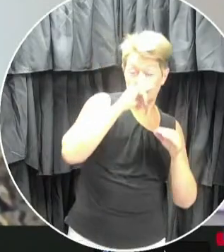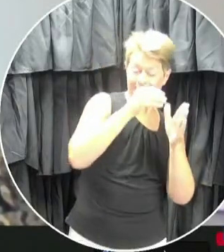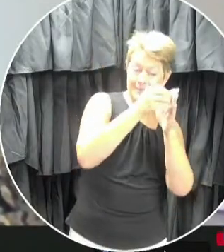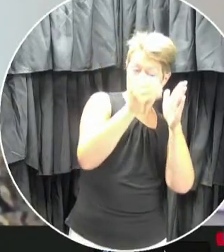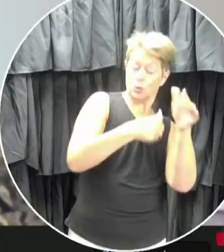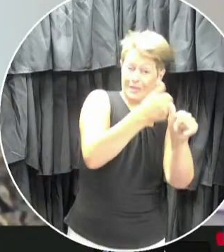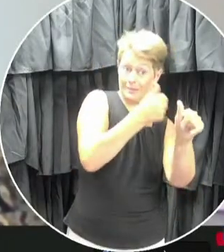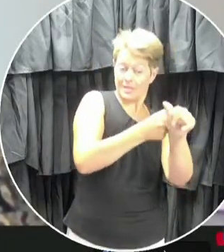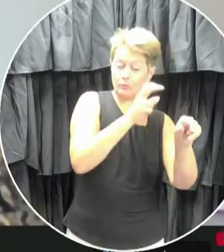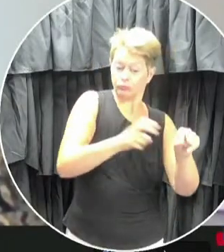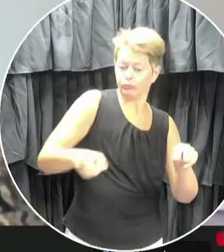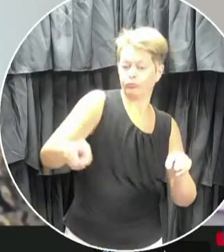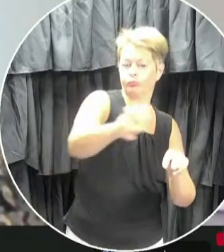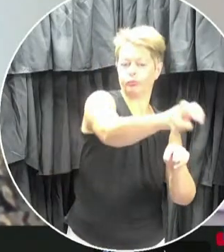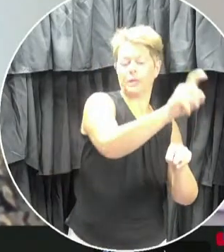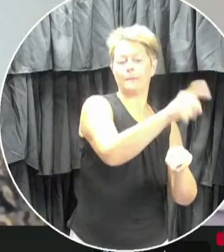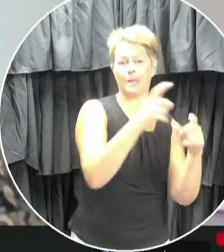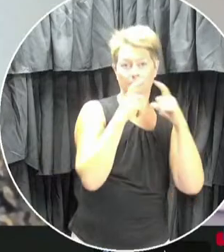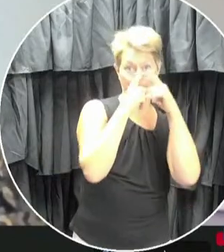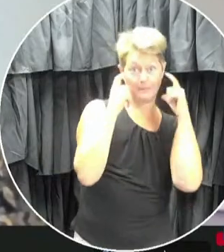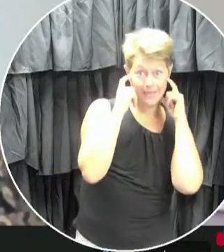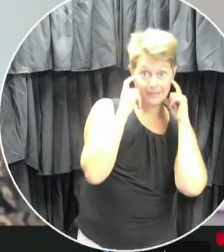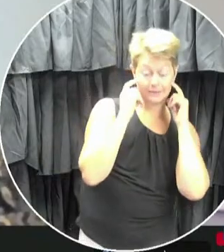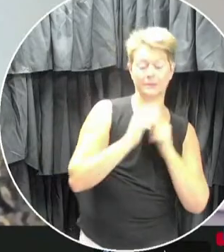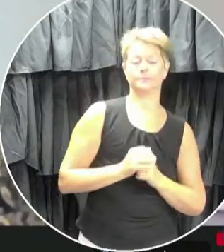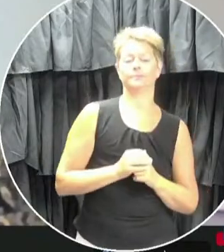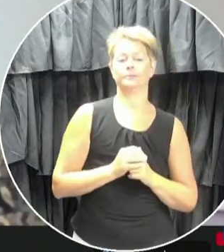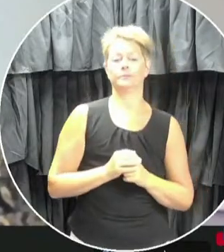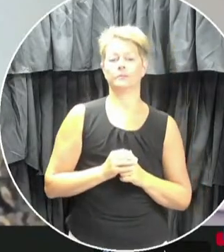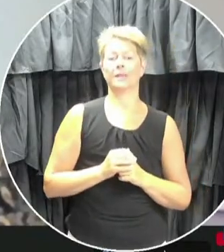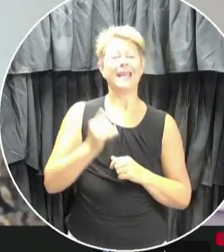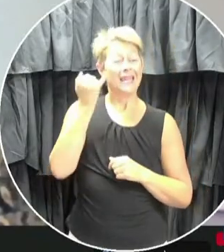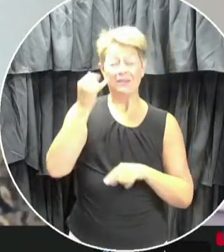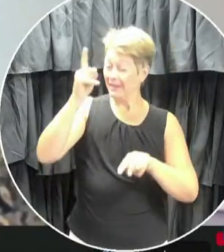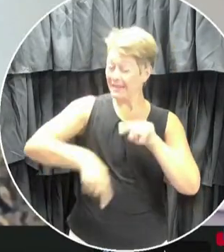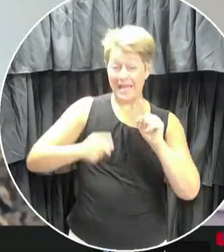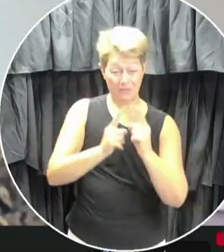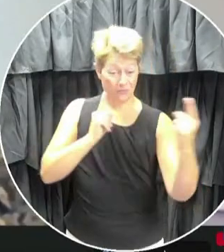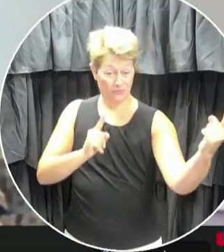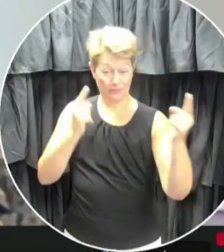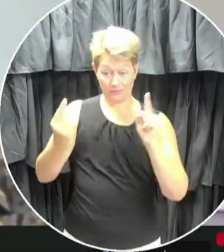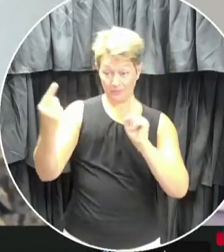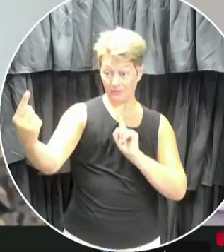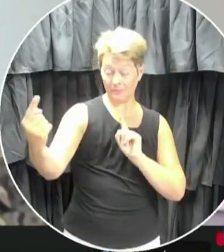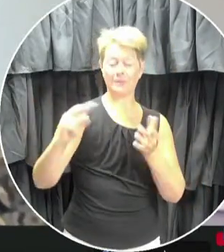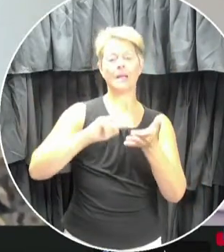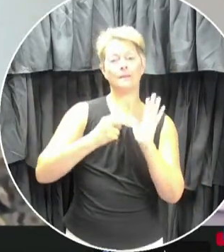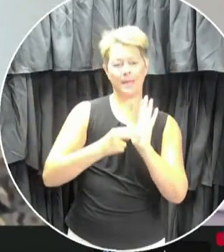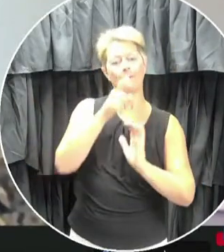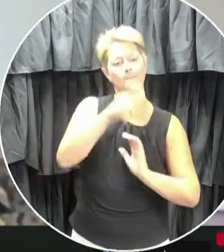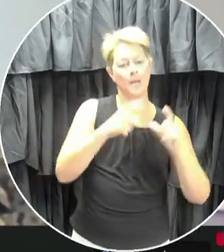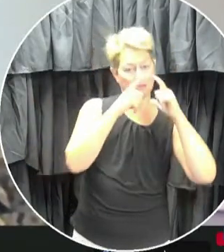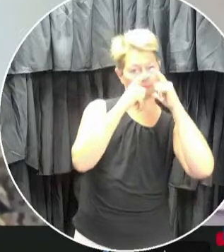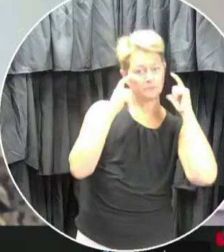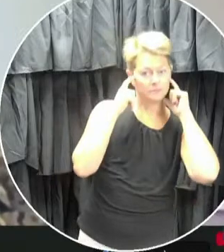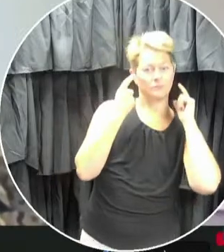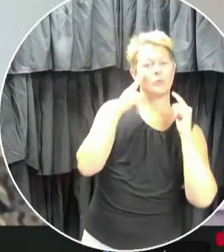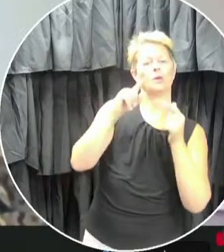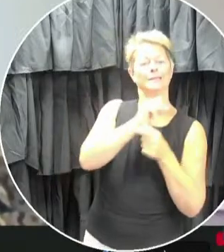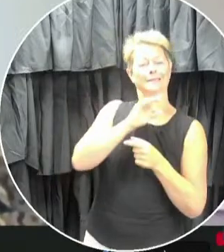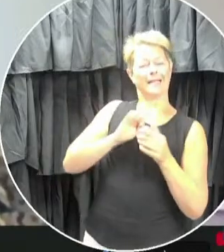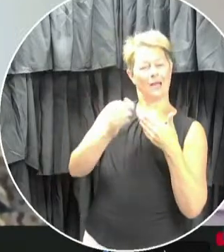School staff will be required to wear a mask when physical distancing is not achievable outside of their cohort, such as in staff rooms or break rooms.